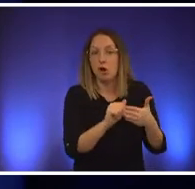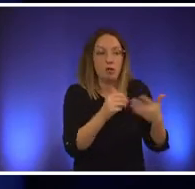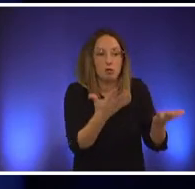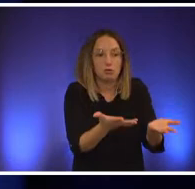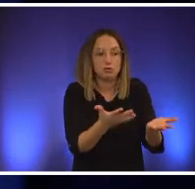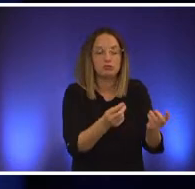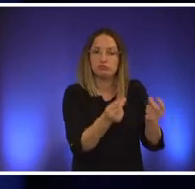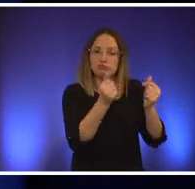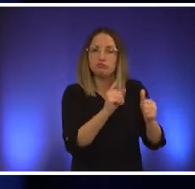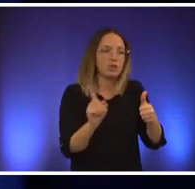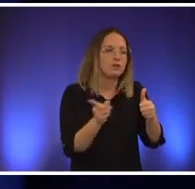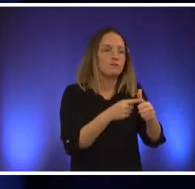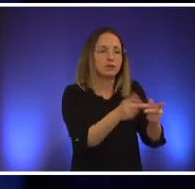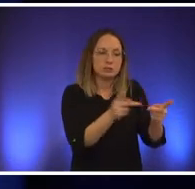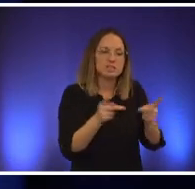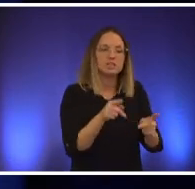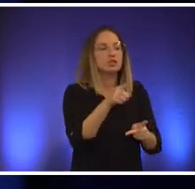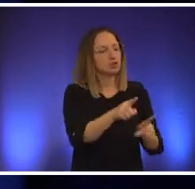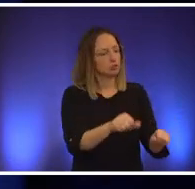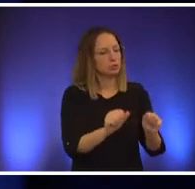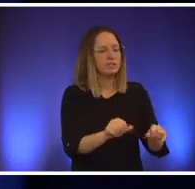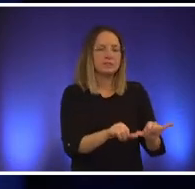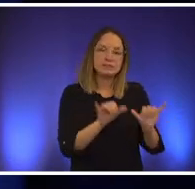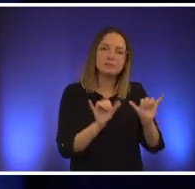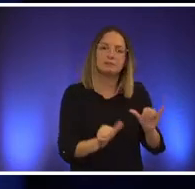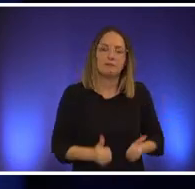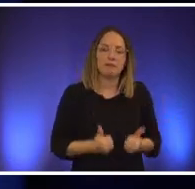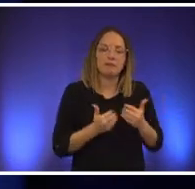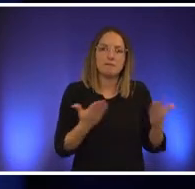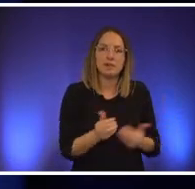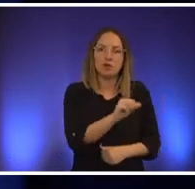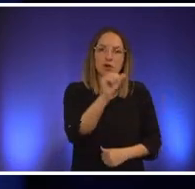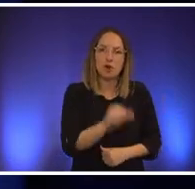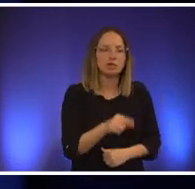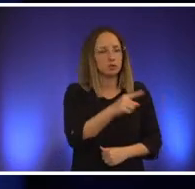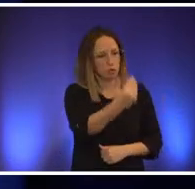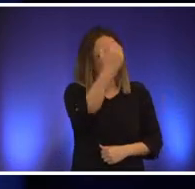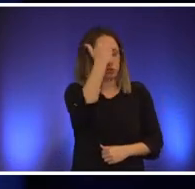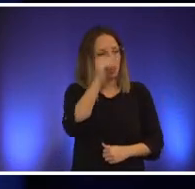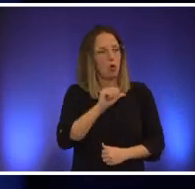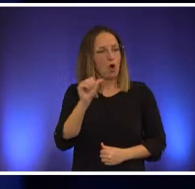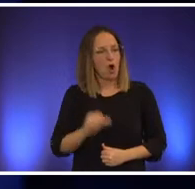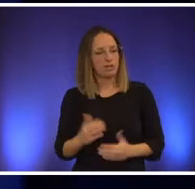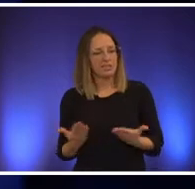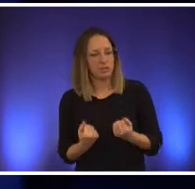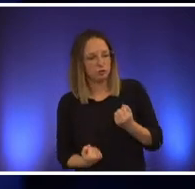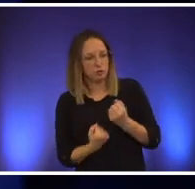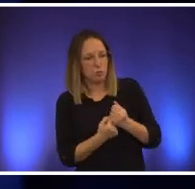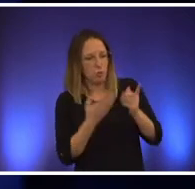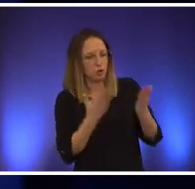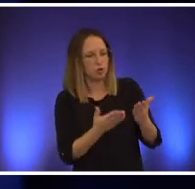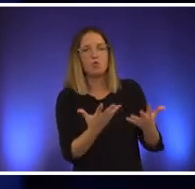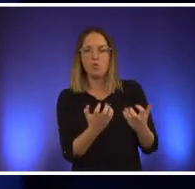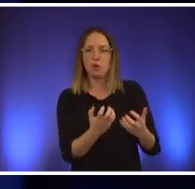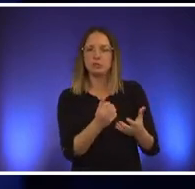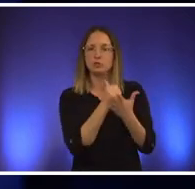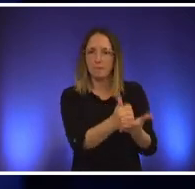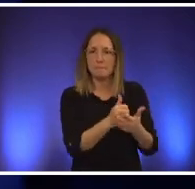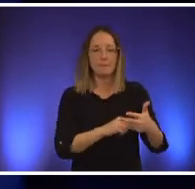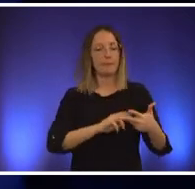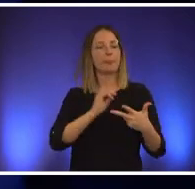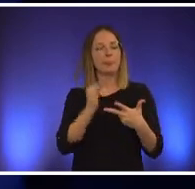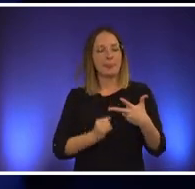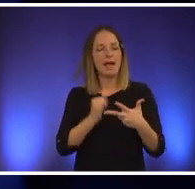so that you can stay in austin and you know that austin's thinking about you and wants to help and then the last thing i'll mention there's